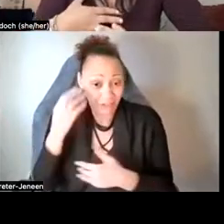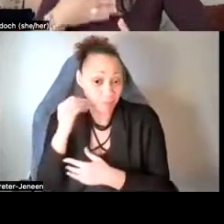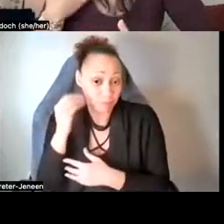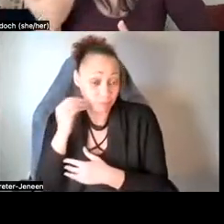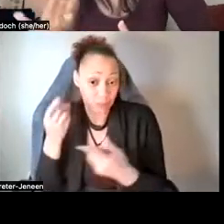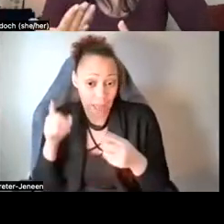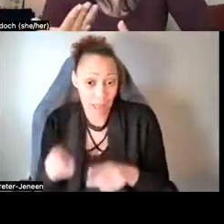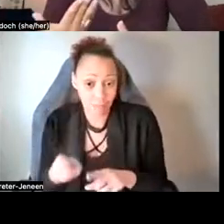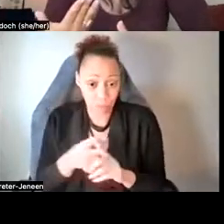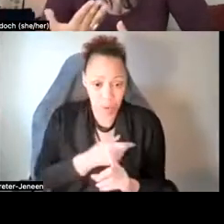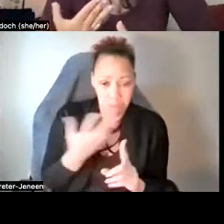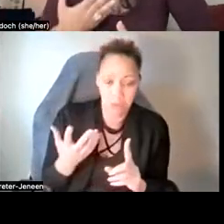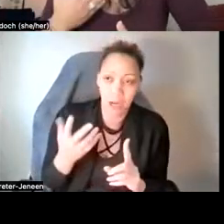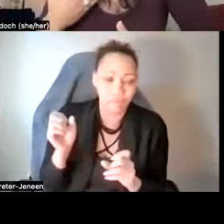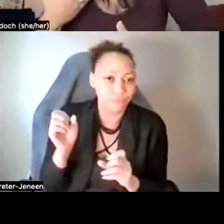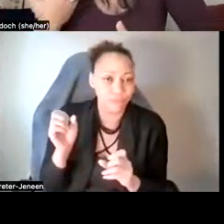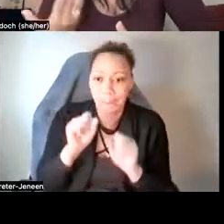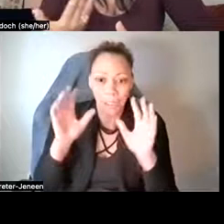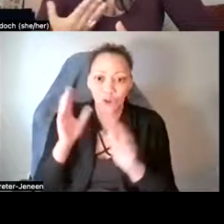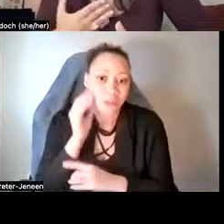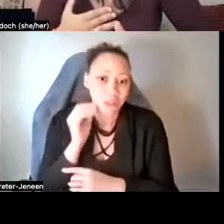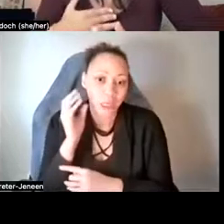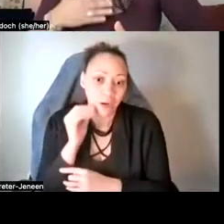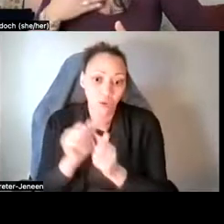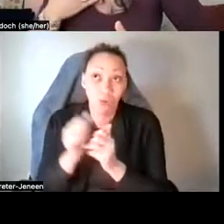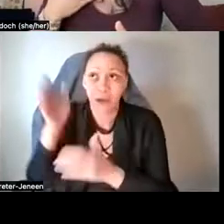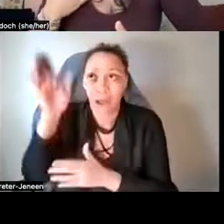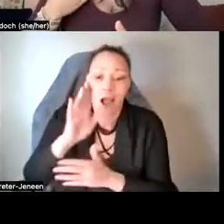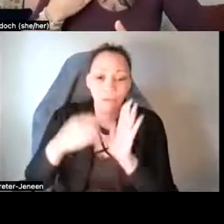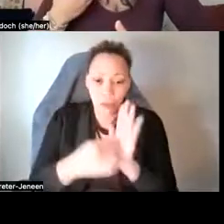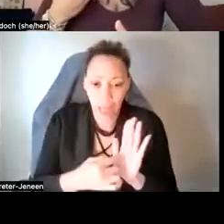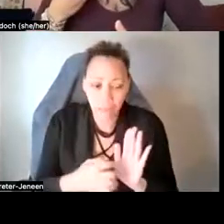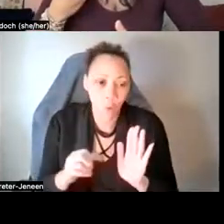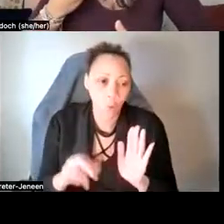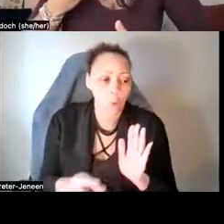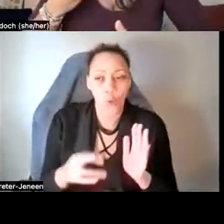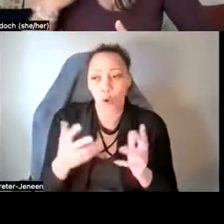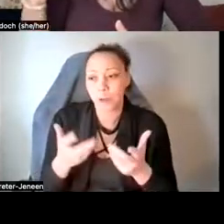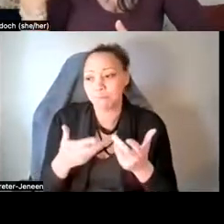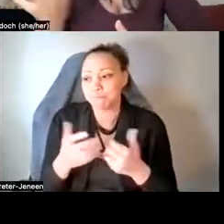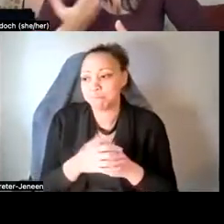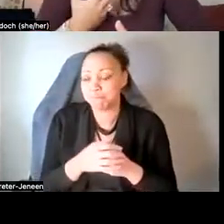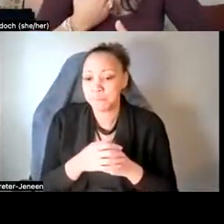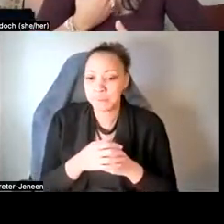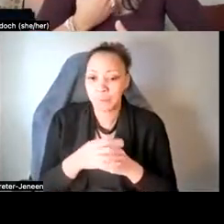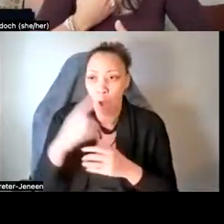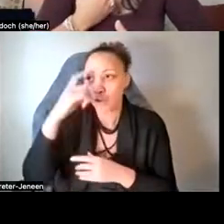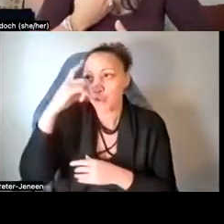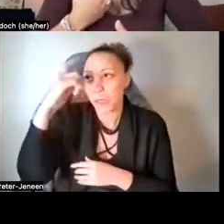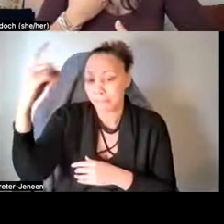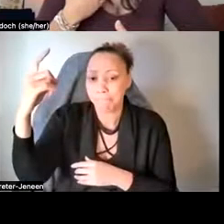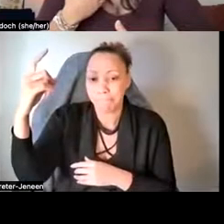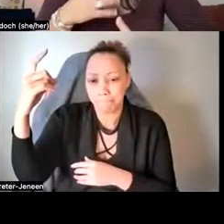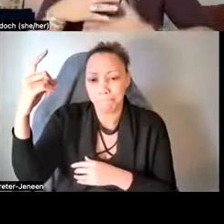some kind of mystical experience with God, for instance, or a dream can be very